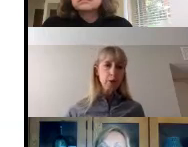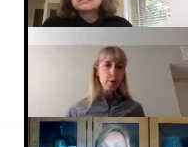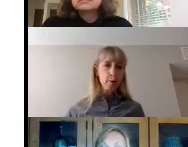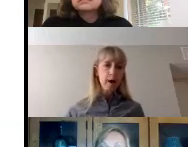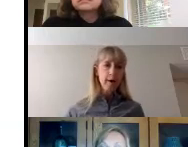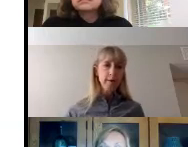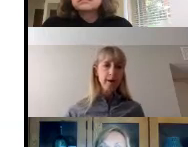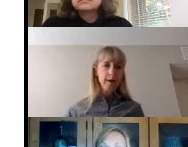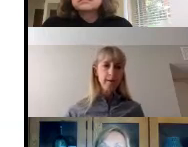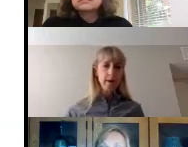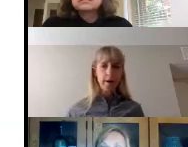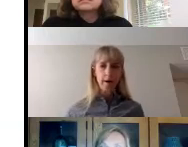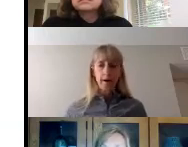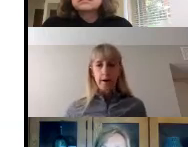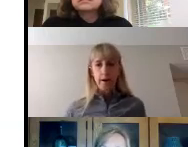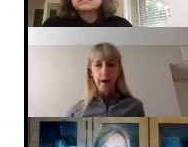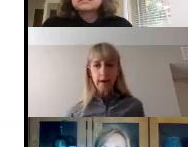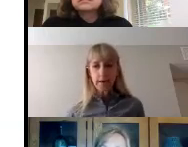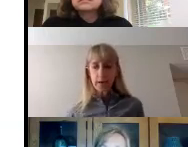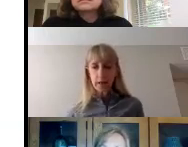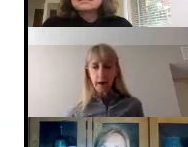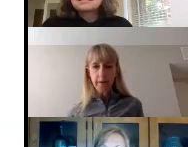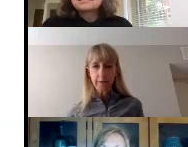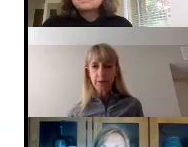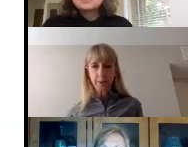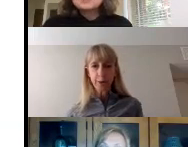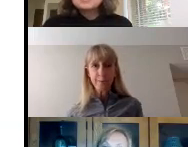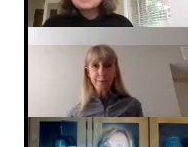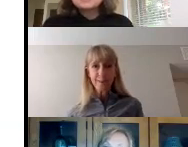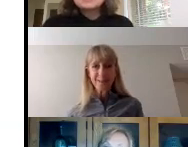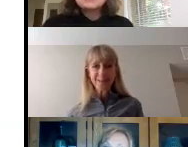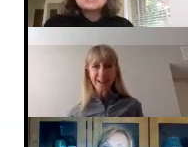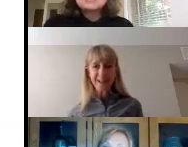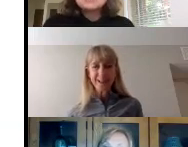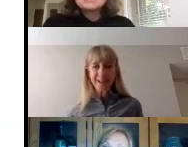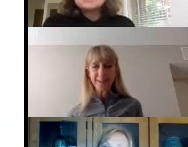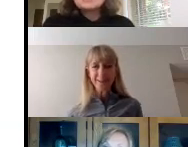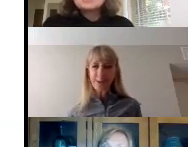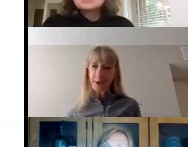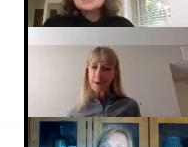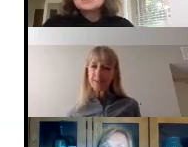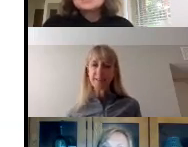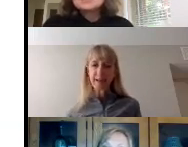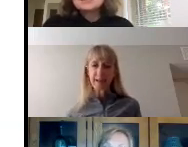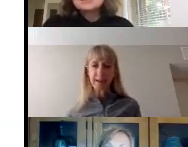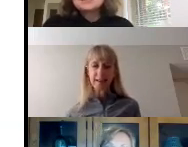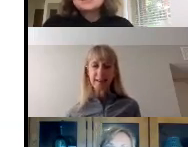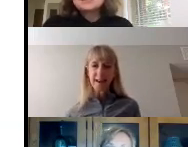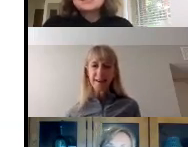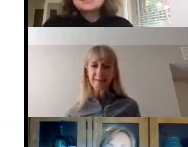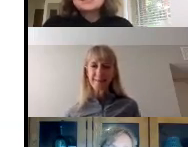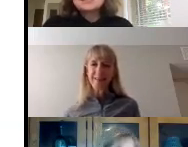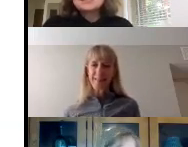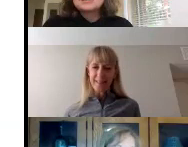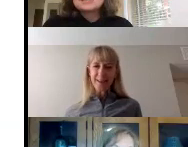so I think we are in line for some good information today and I'm going to turn it over to Danny and